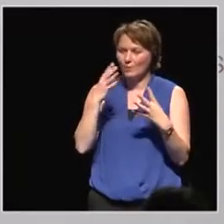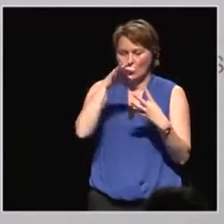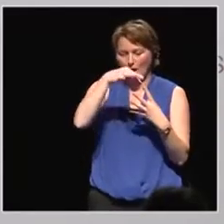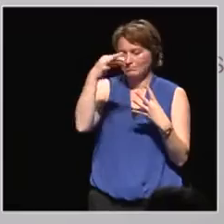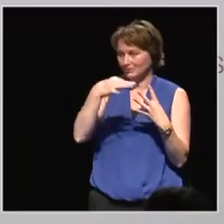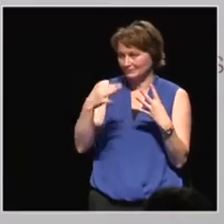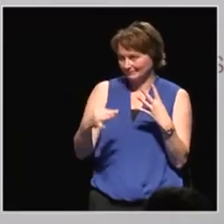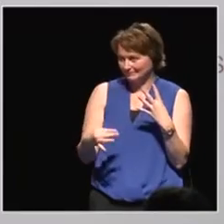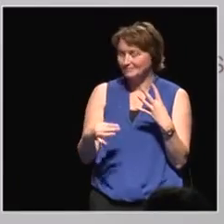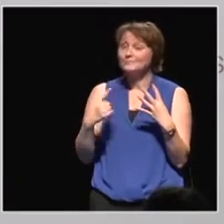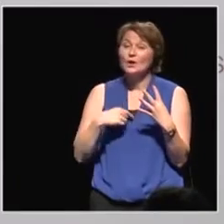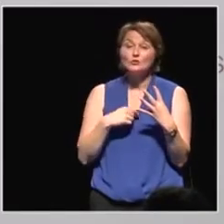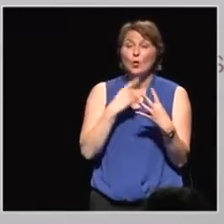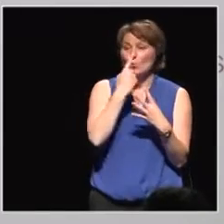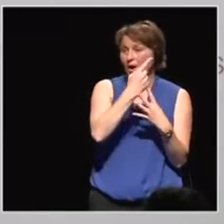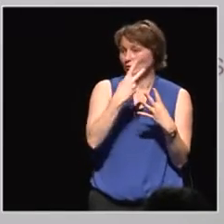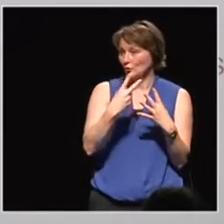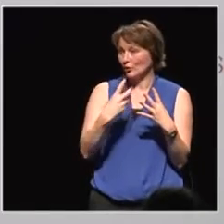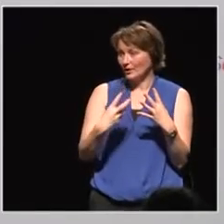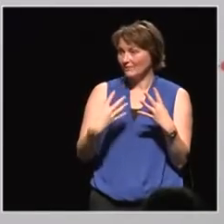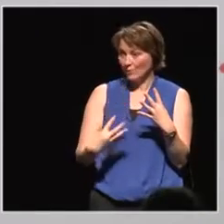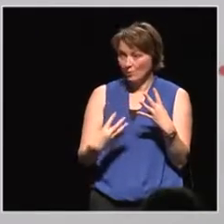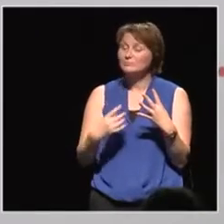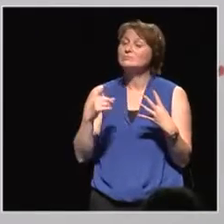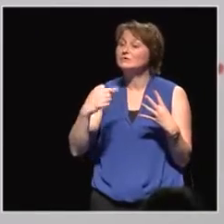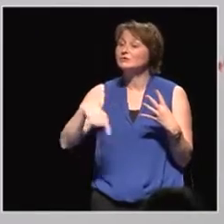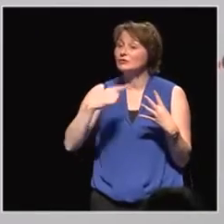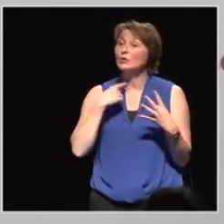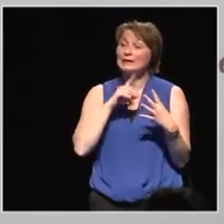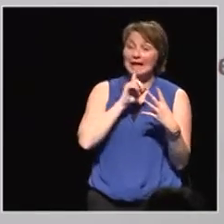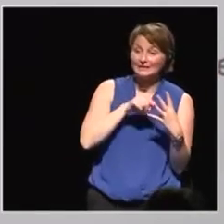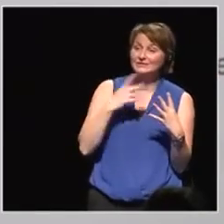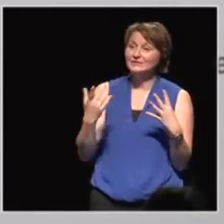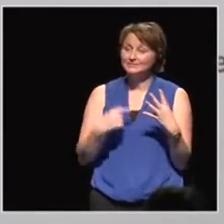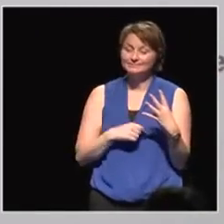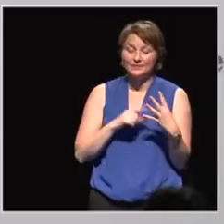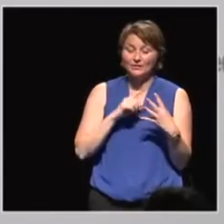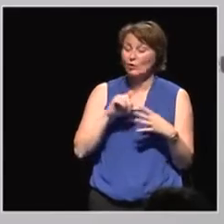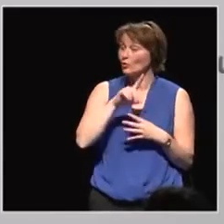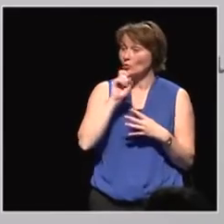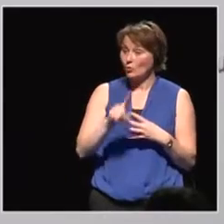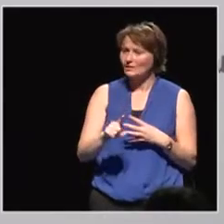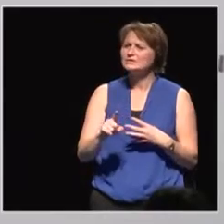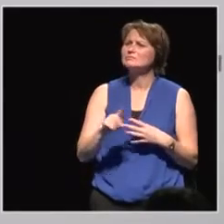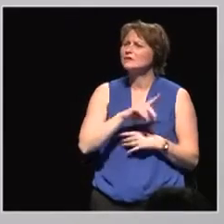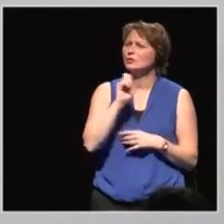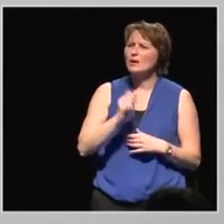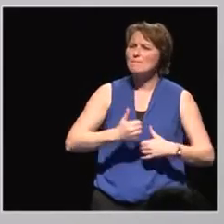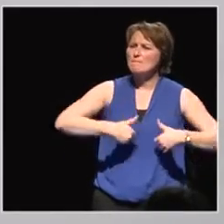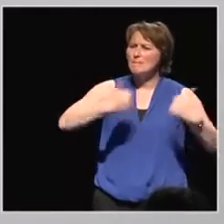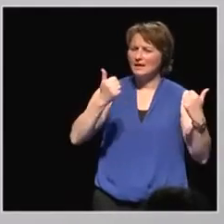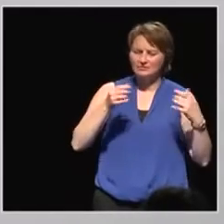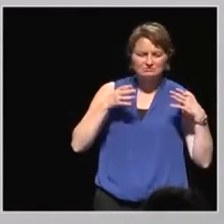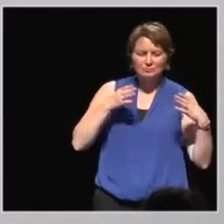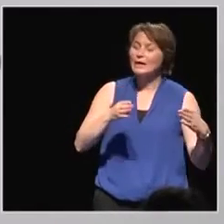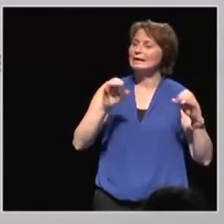So you can only choose by numbers and which number corresponds to an answer. The question first is, what is the best way to be